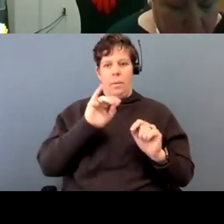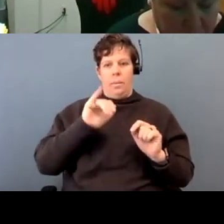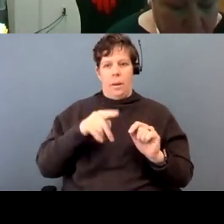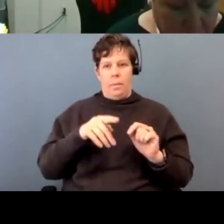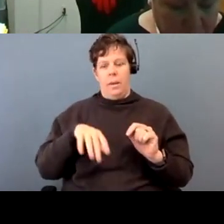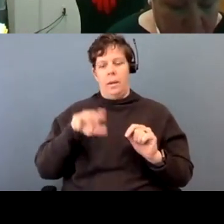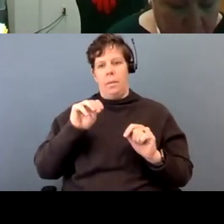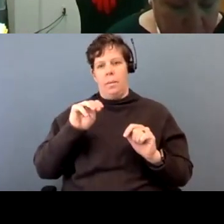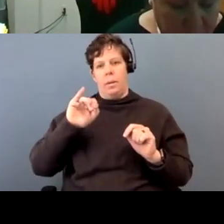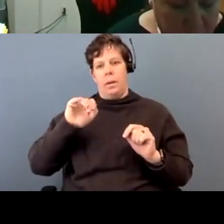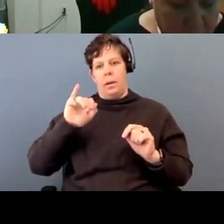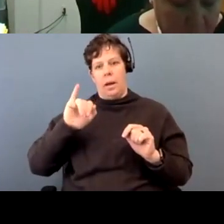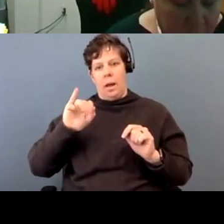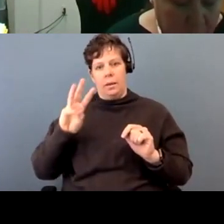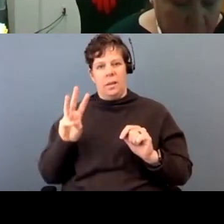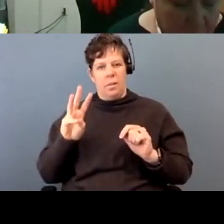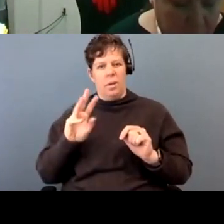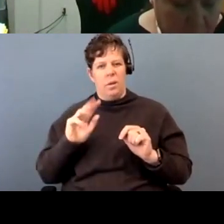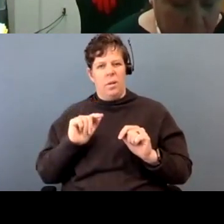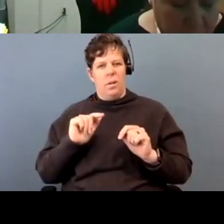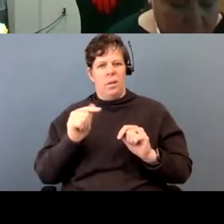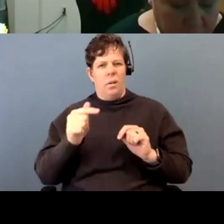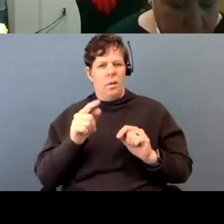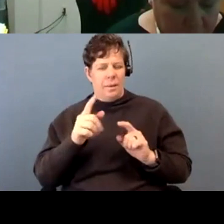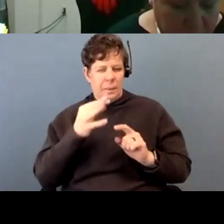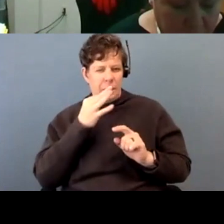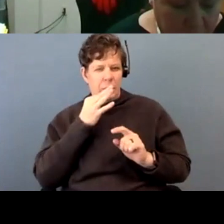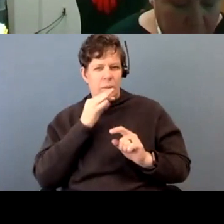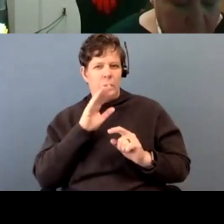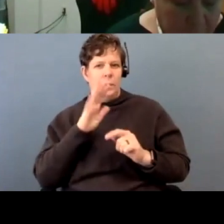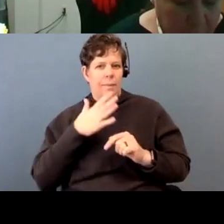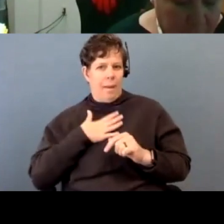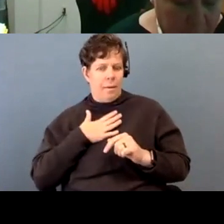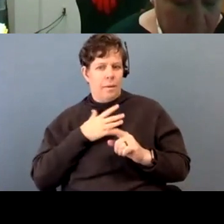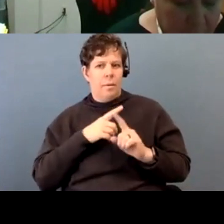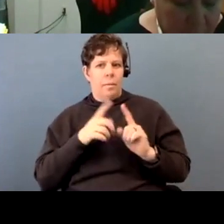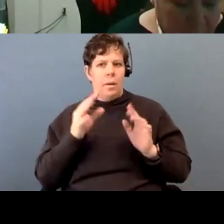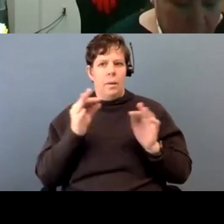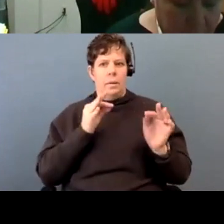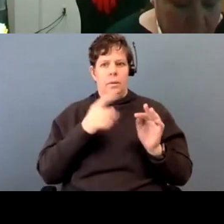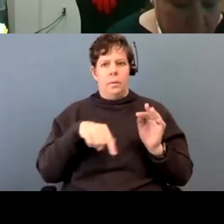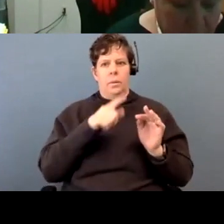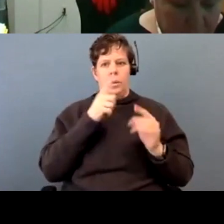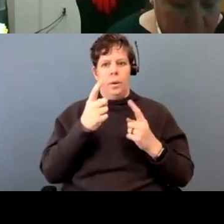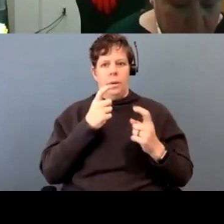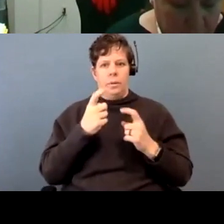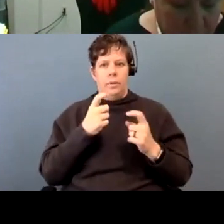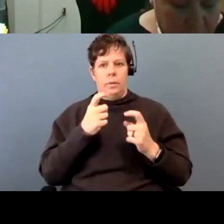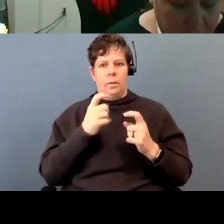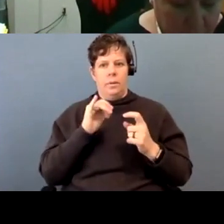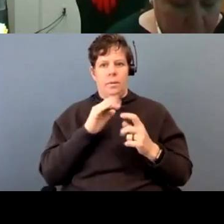Jacqueline and, and Tabitha, I'll, I'll swing back to you in just a moment, but I do want to contextualize that for those of you who ask questions of that nature.